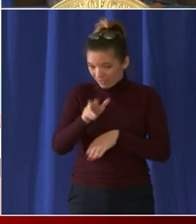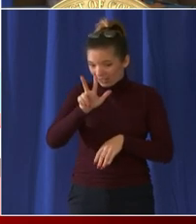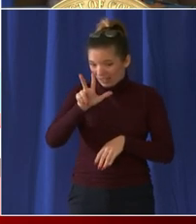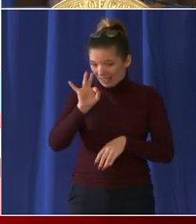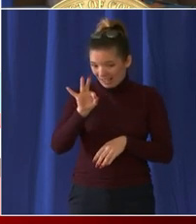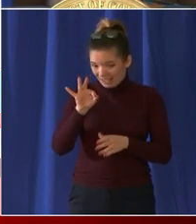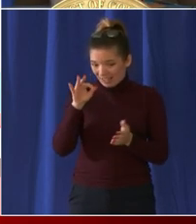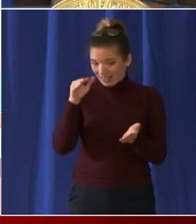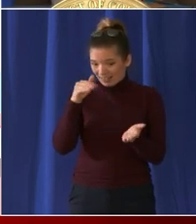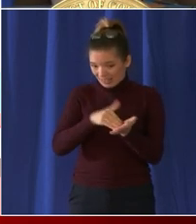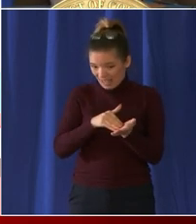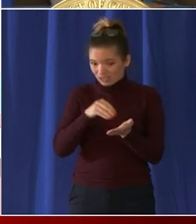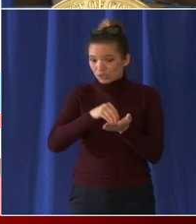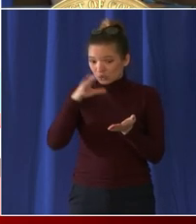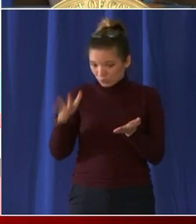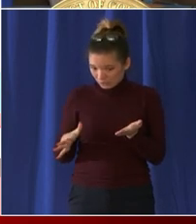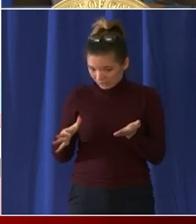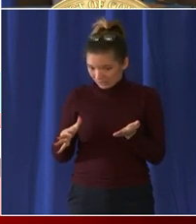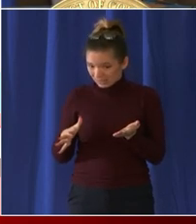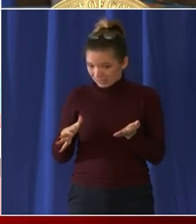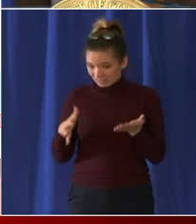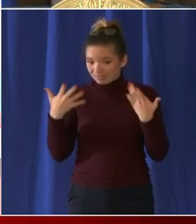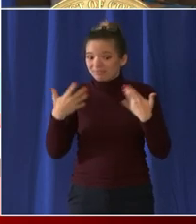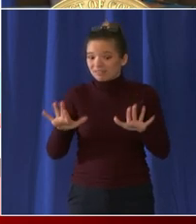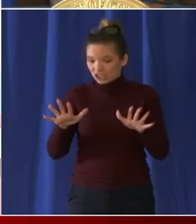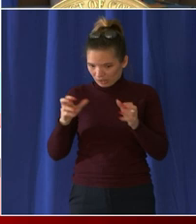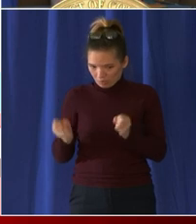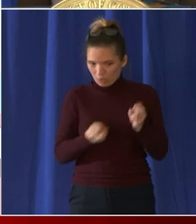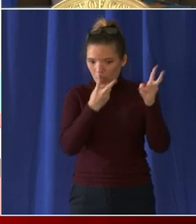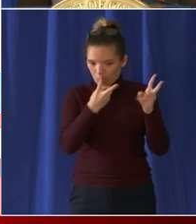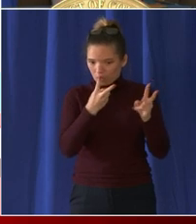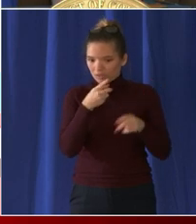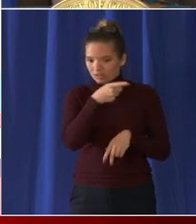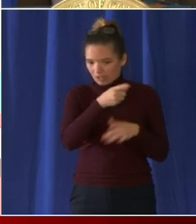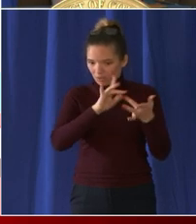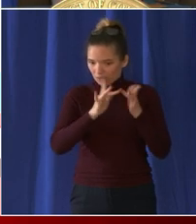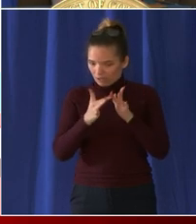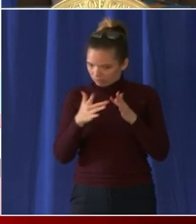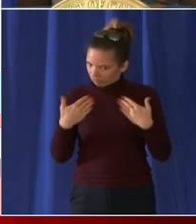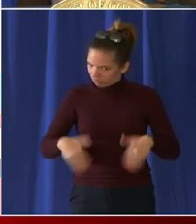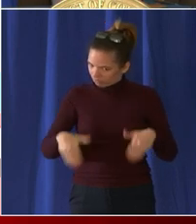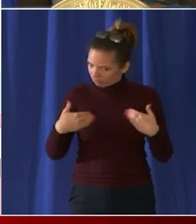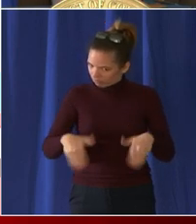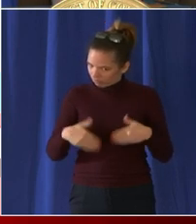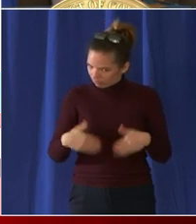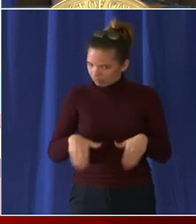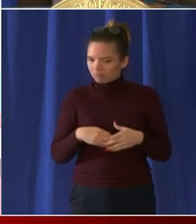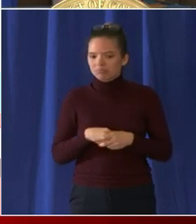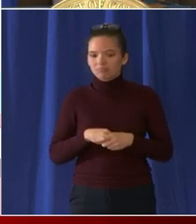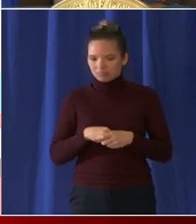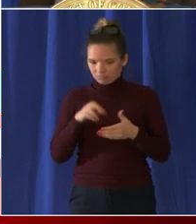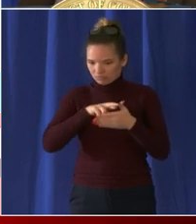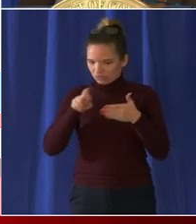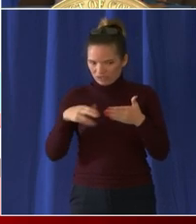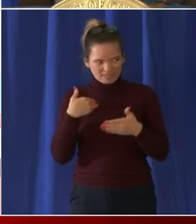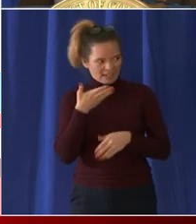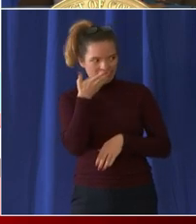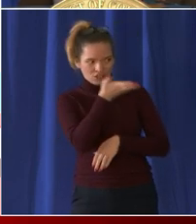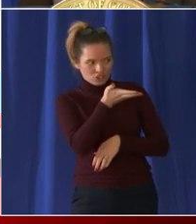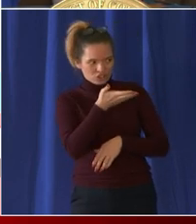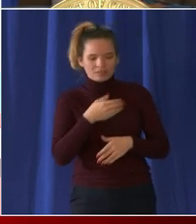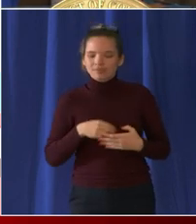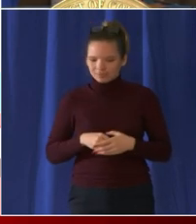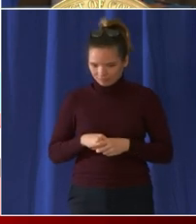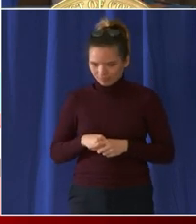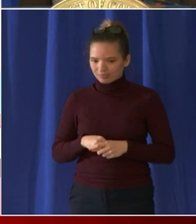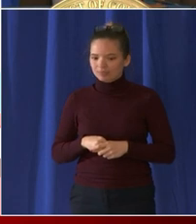before the start of school had uploaded their information about their test result DCPS staff